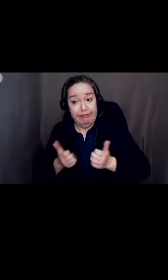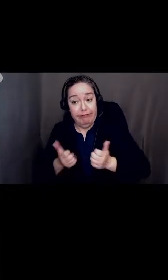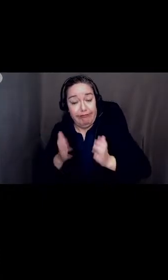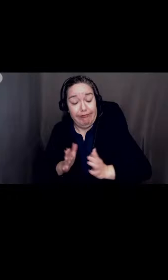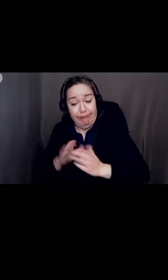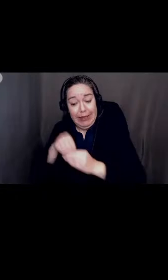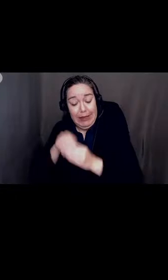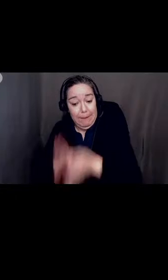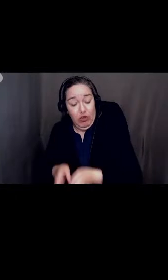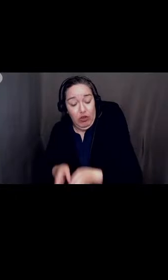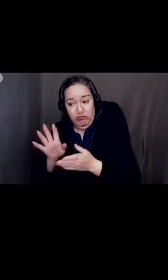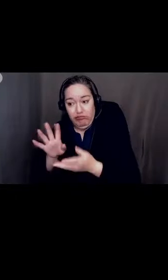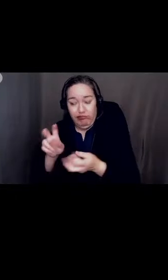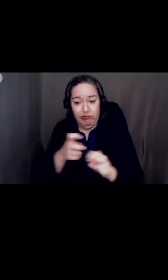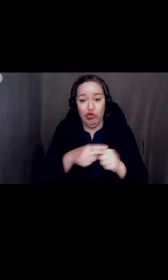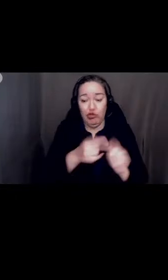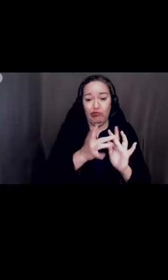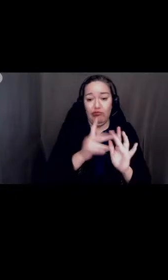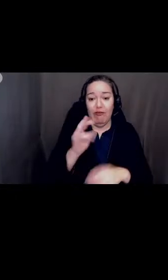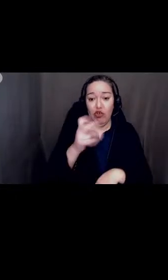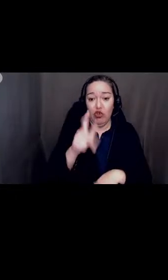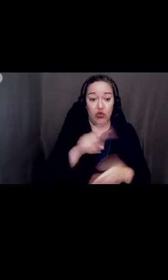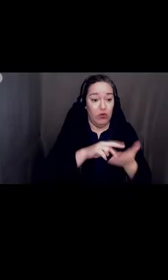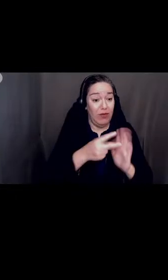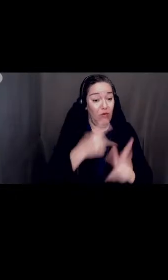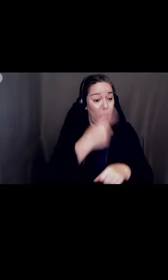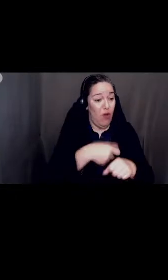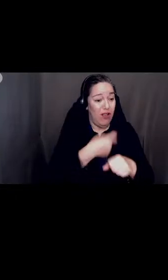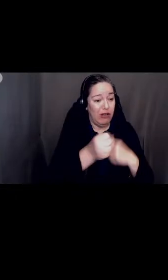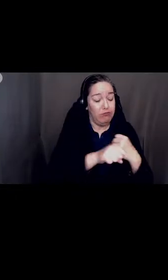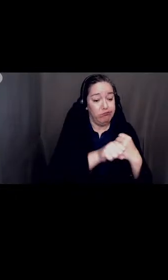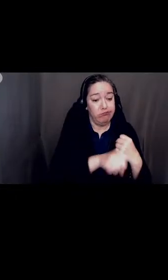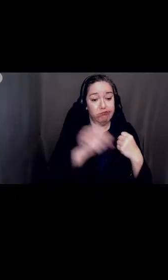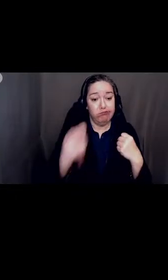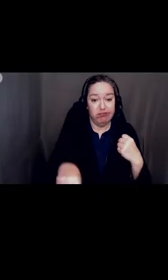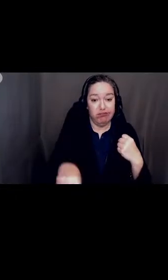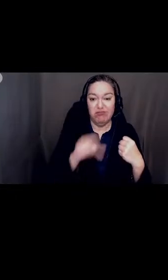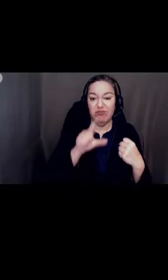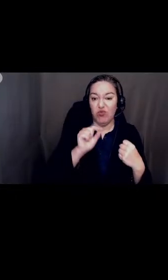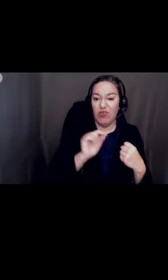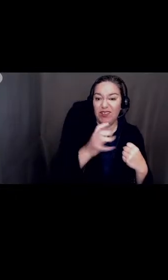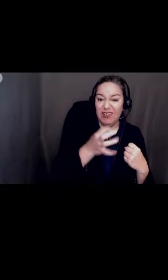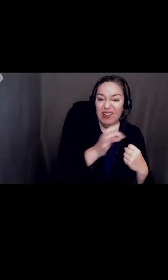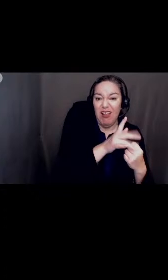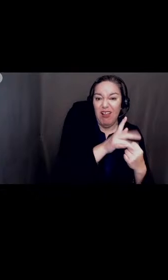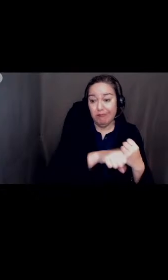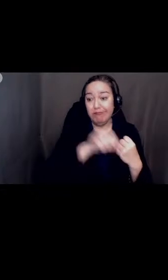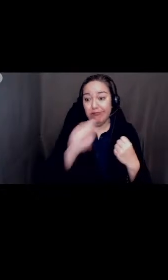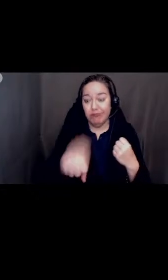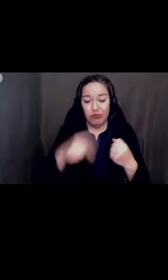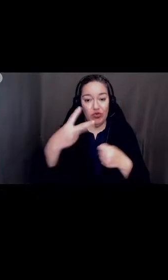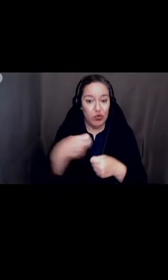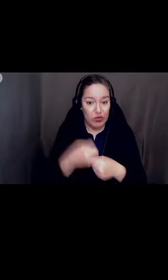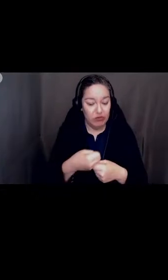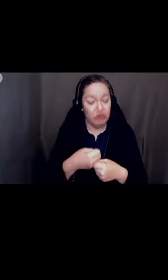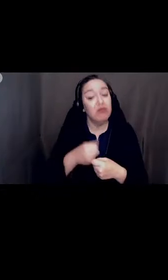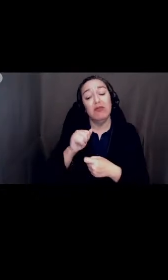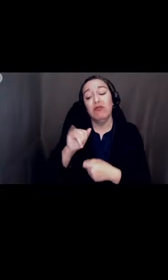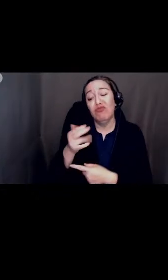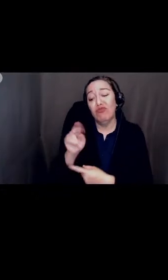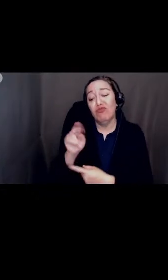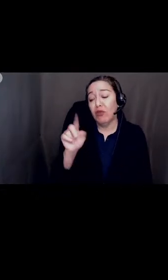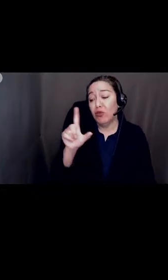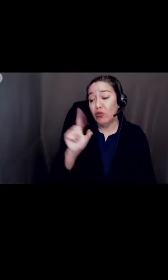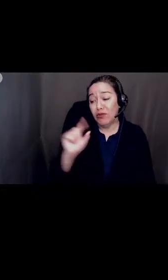lengthened the timeline to almost a two-year process. We began in January 2020 with Phase 1. And Phase 1 was